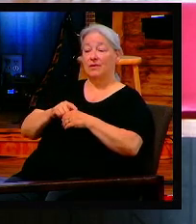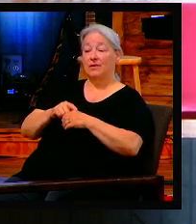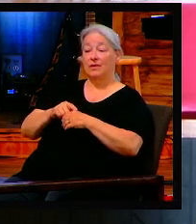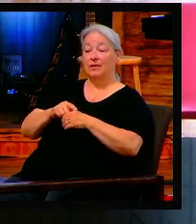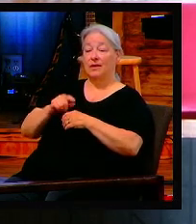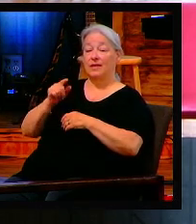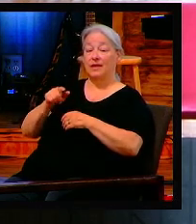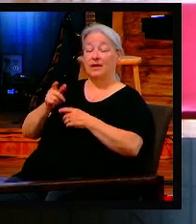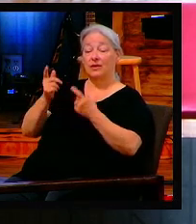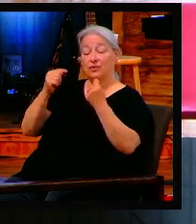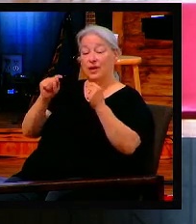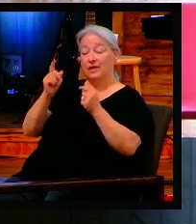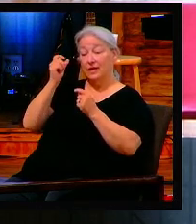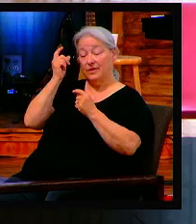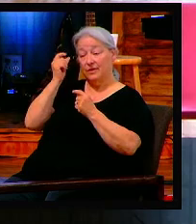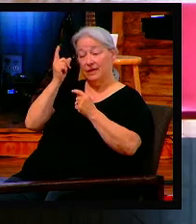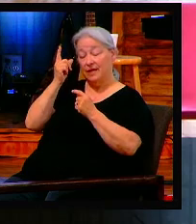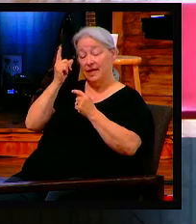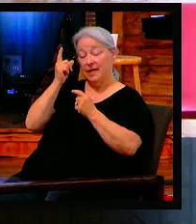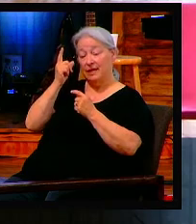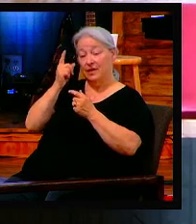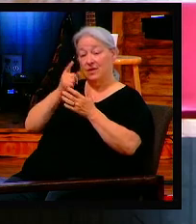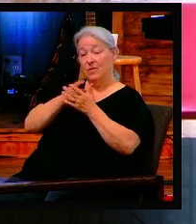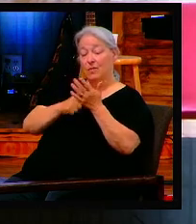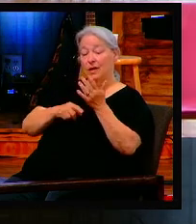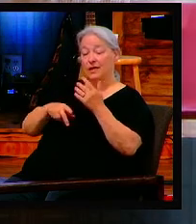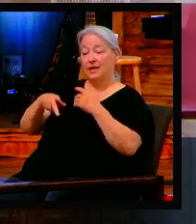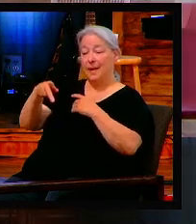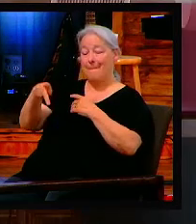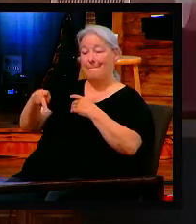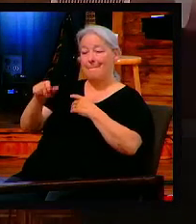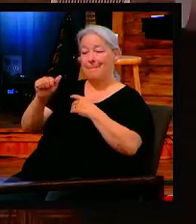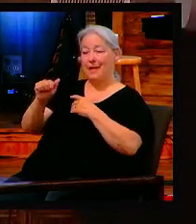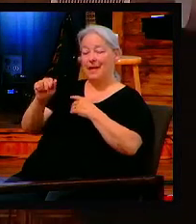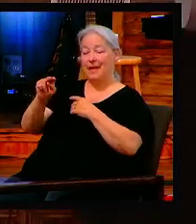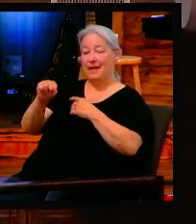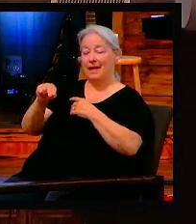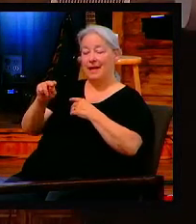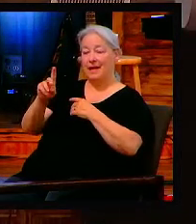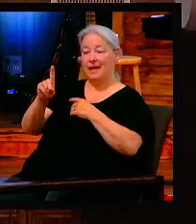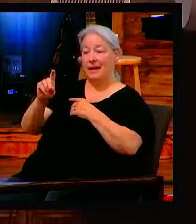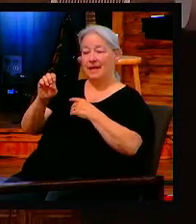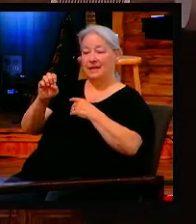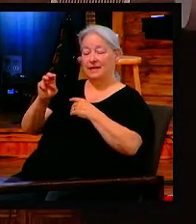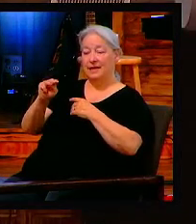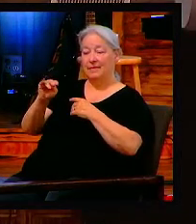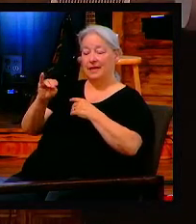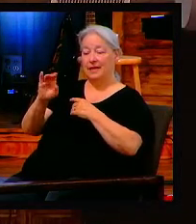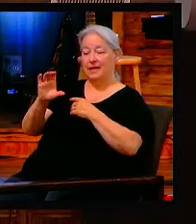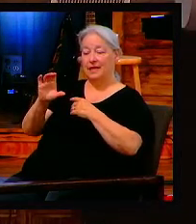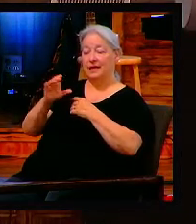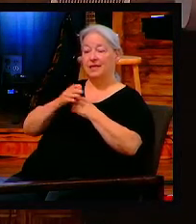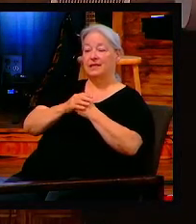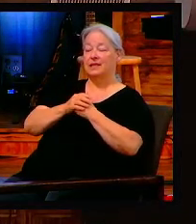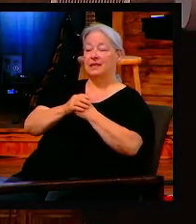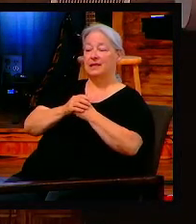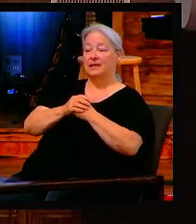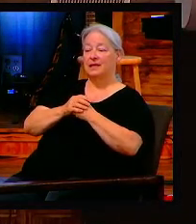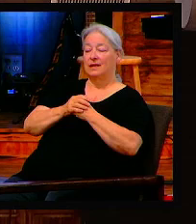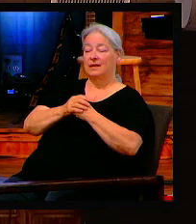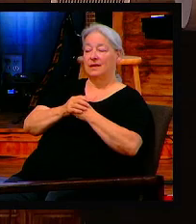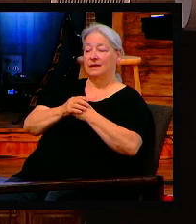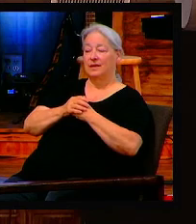have a pandemic, I read for like two hours last night on a PDF form, it's about 21 to 23 pages, on specifically